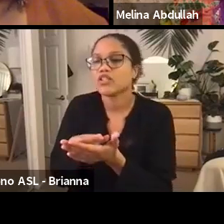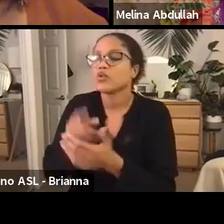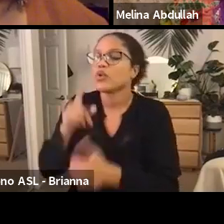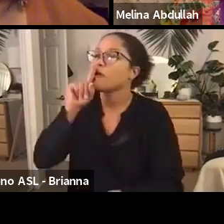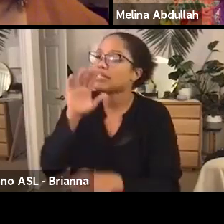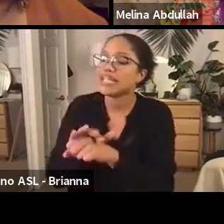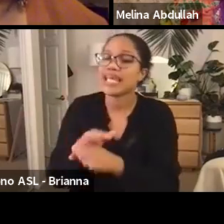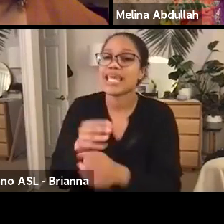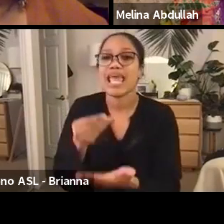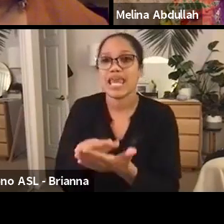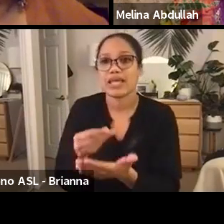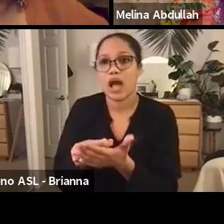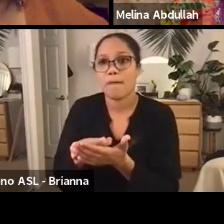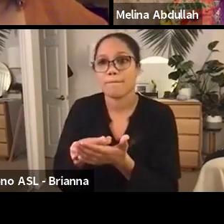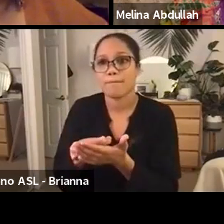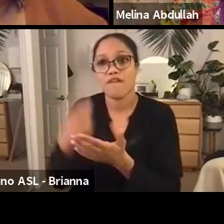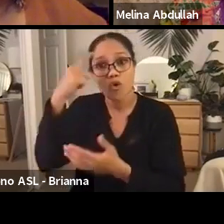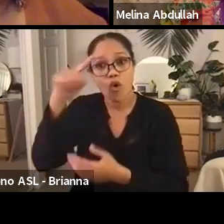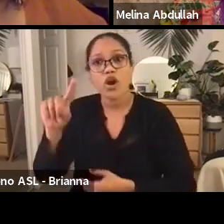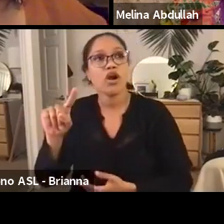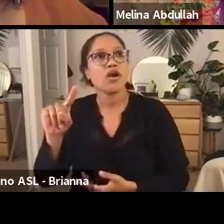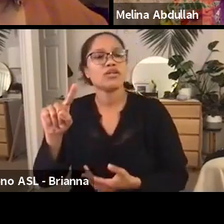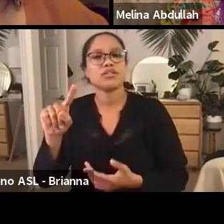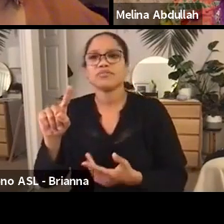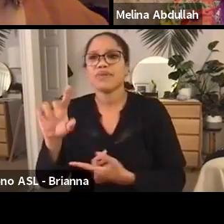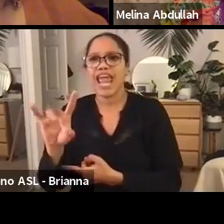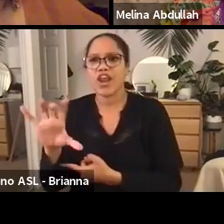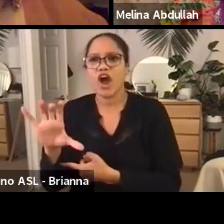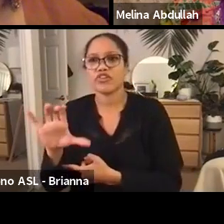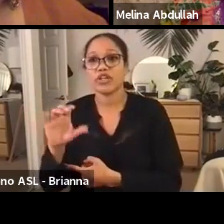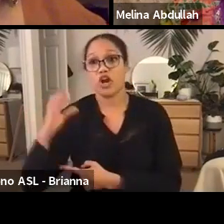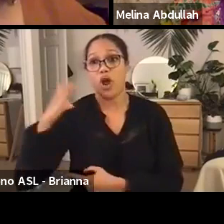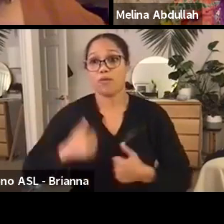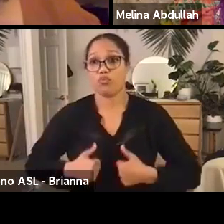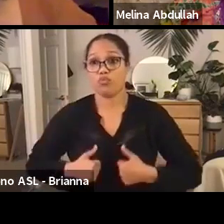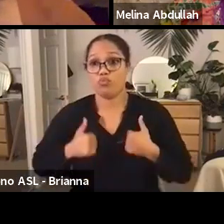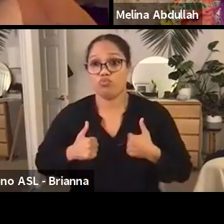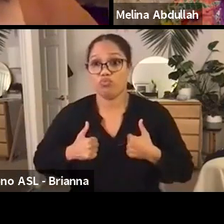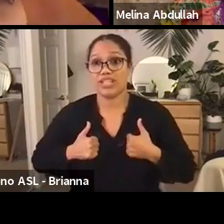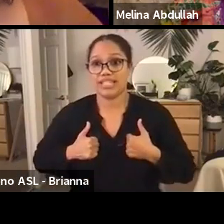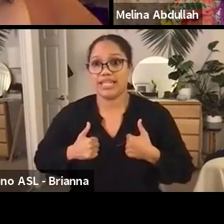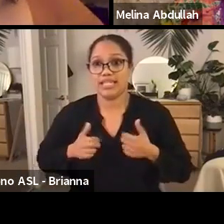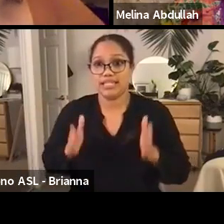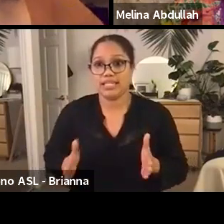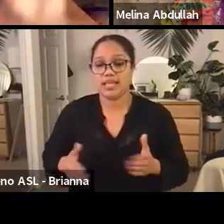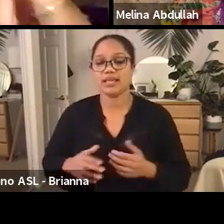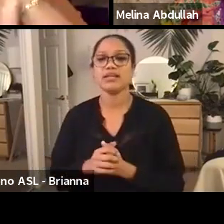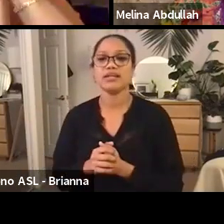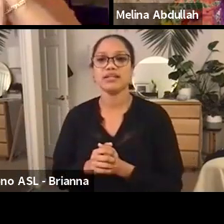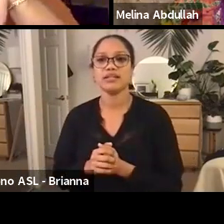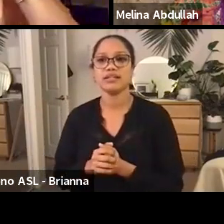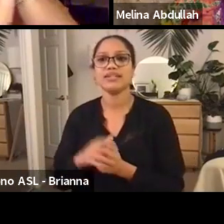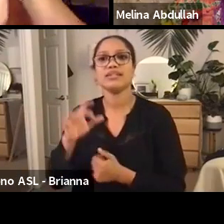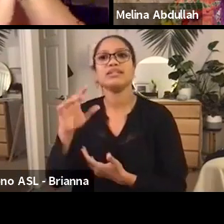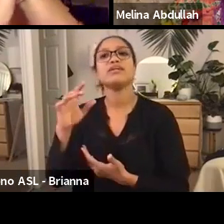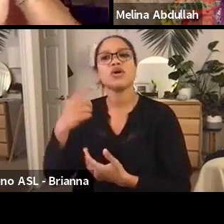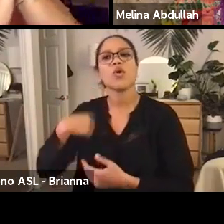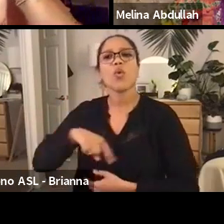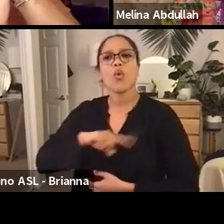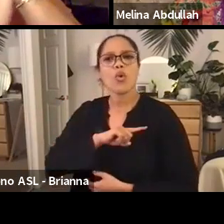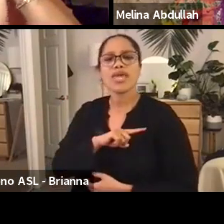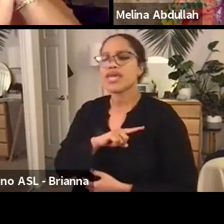800 Compton residents that are paid bi-monthly regular cash payments. There are no strings attached because we respect